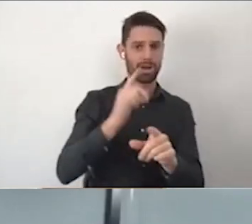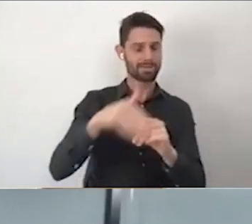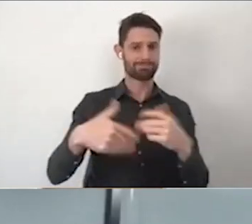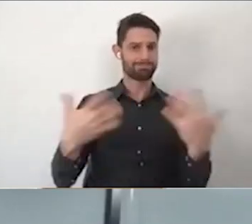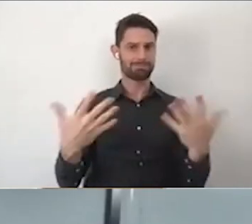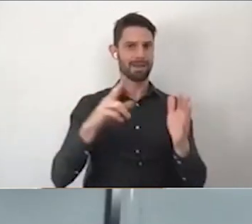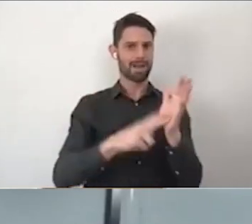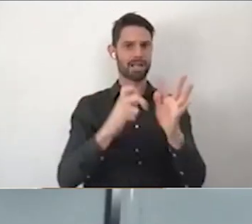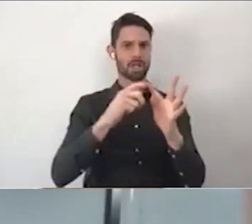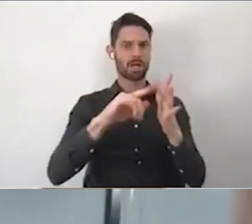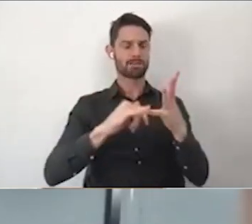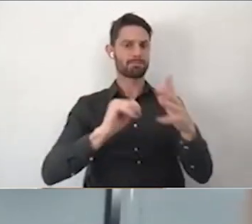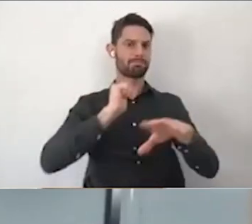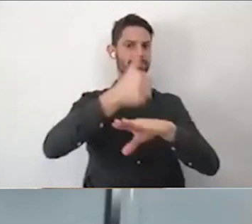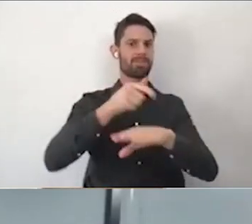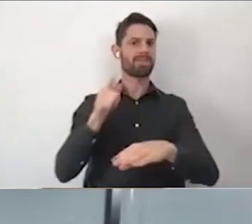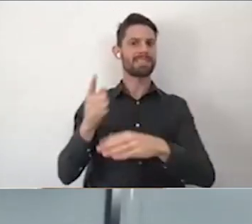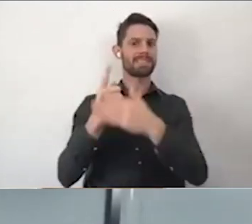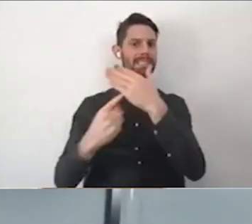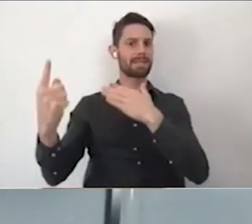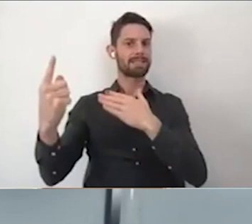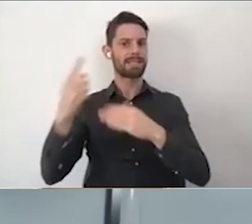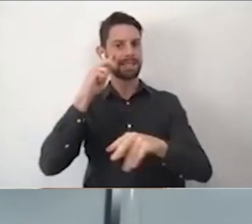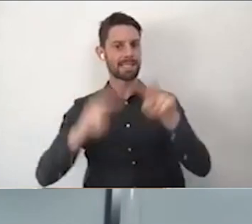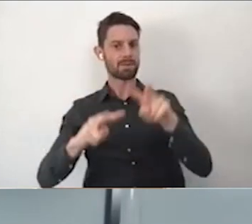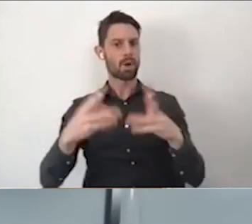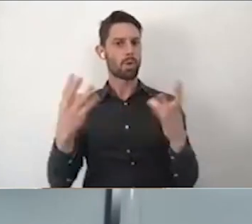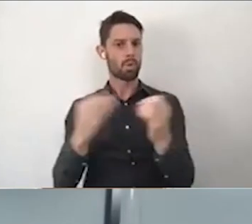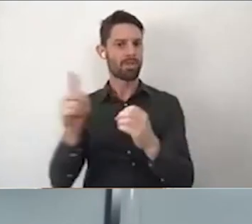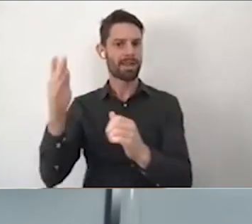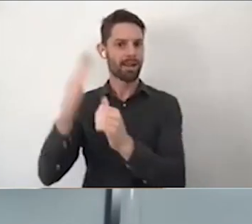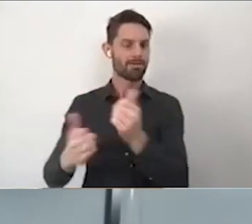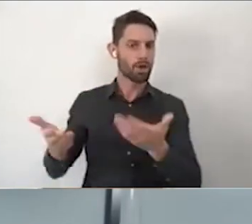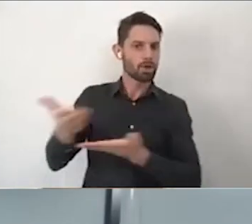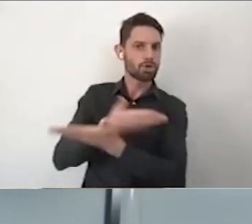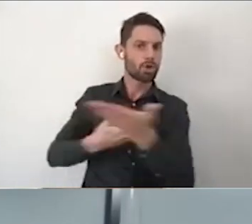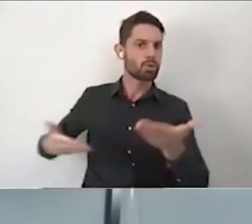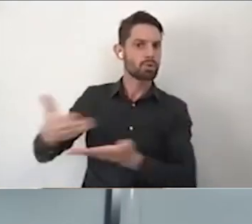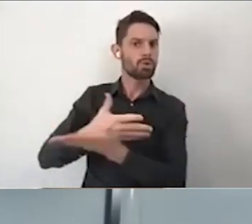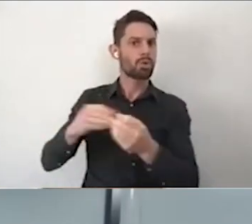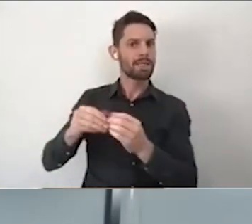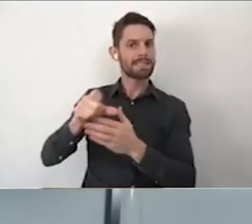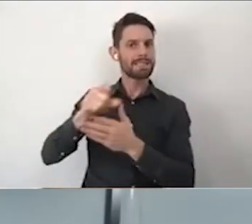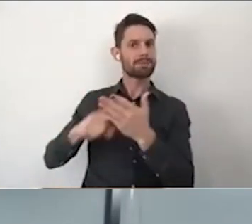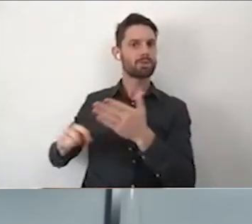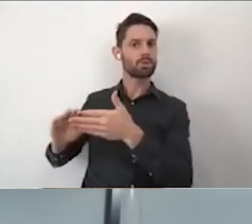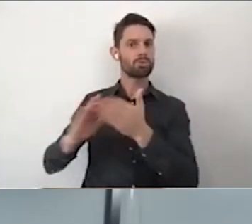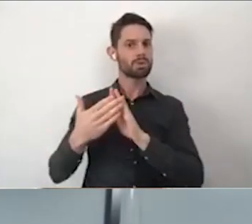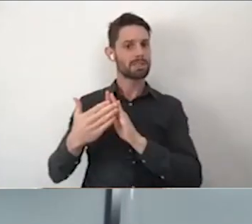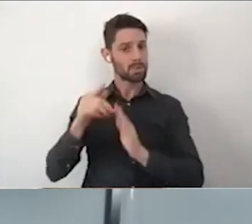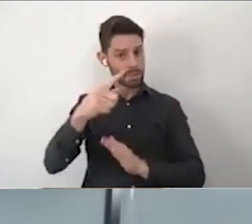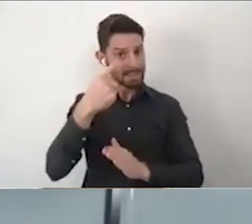independent assessments and problems with the actual concept itself. True consultation is not when you make a decision